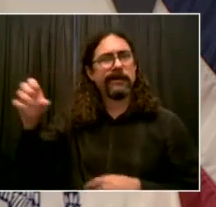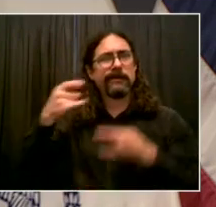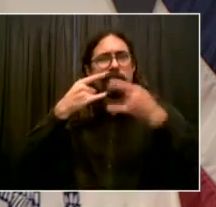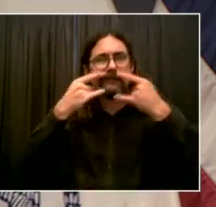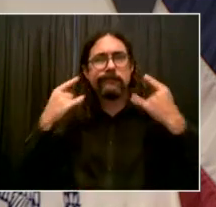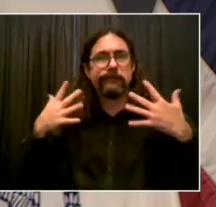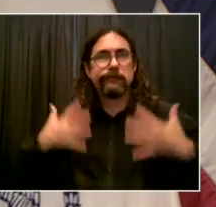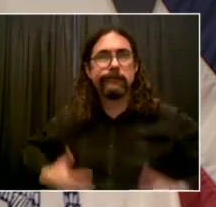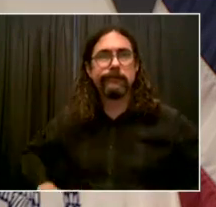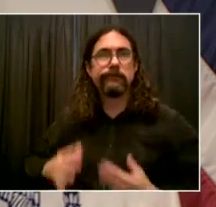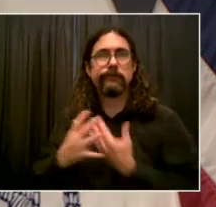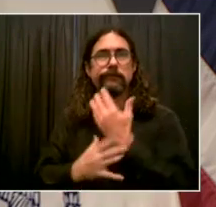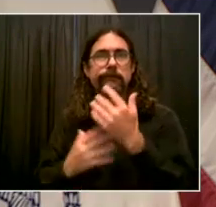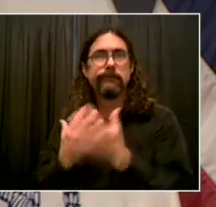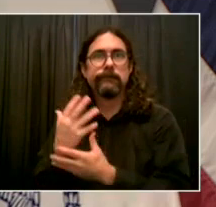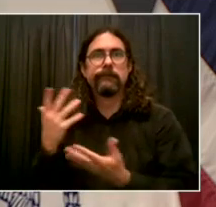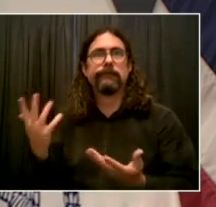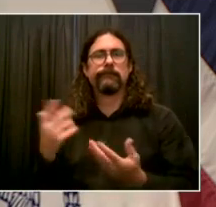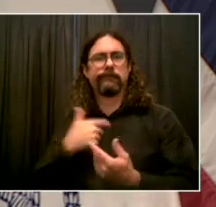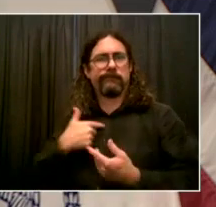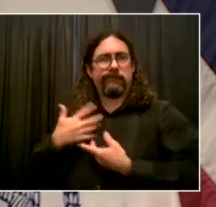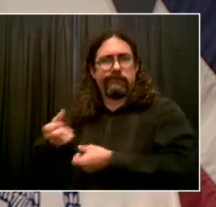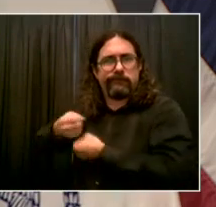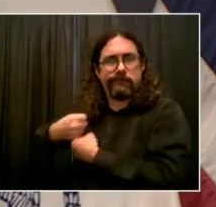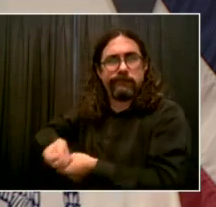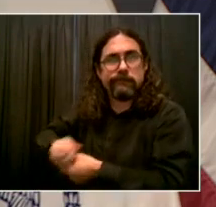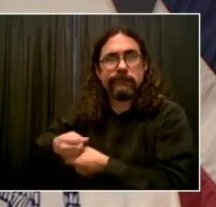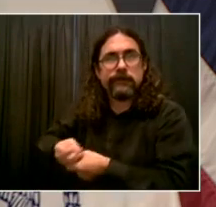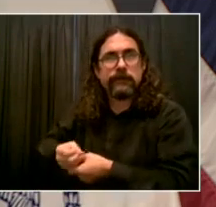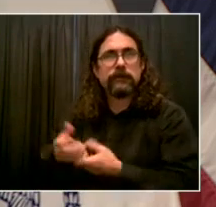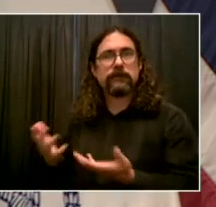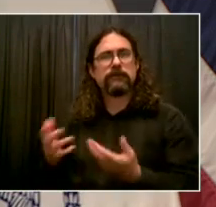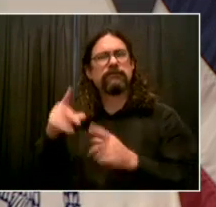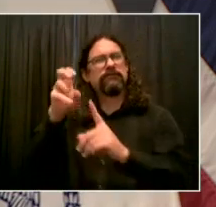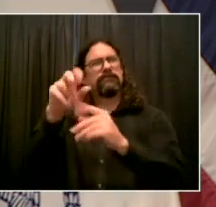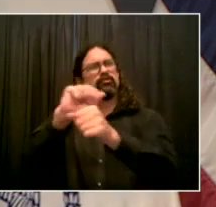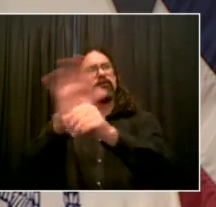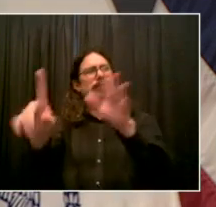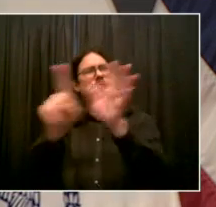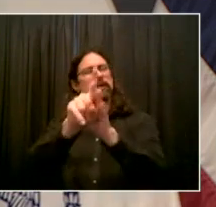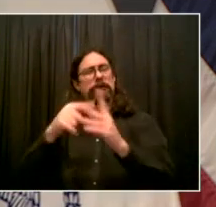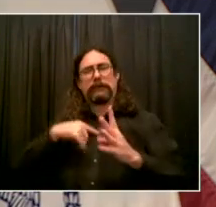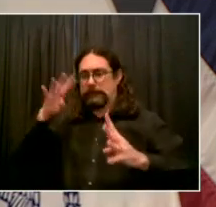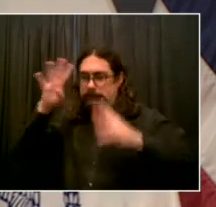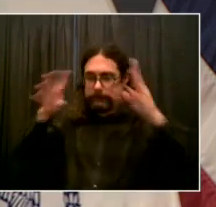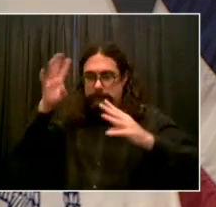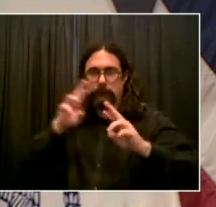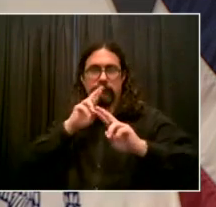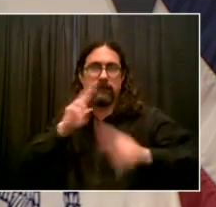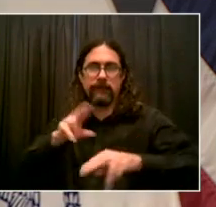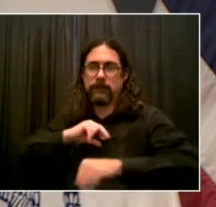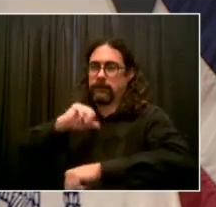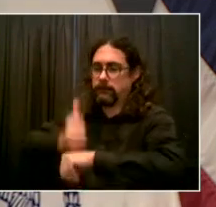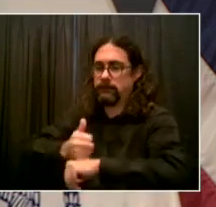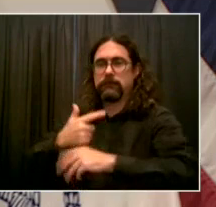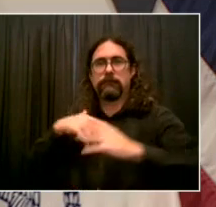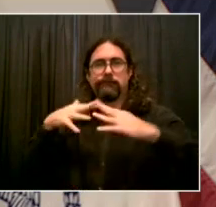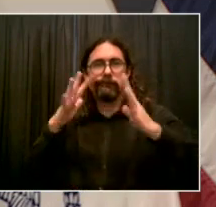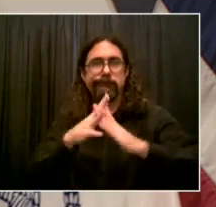academic sector, hospitals, government, everyone got together. And here's the next big step leading the global fight